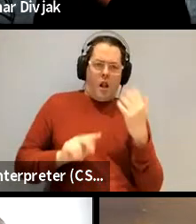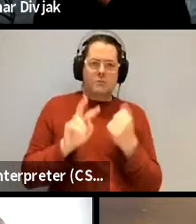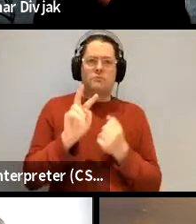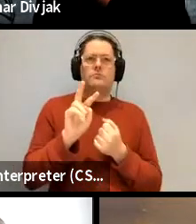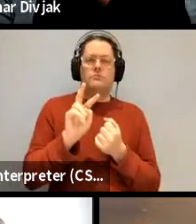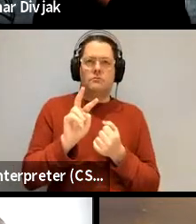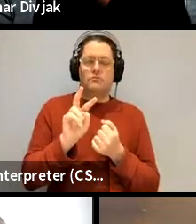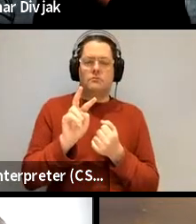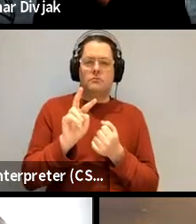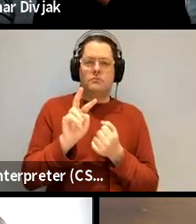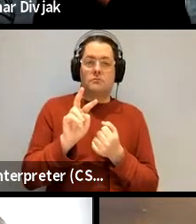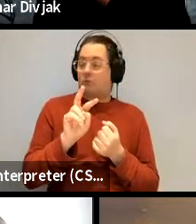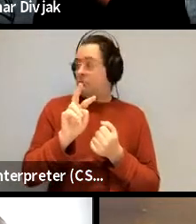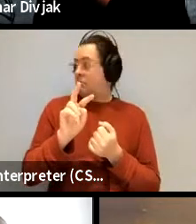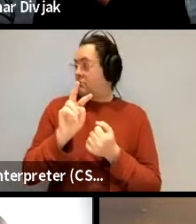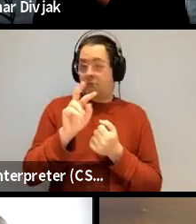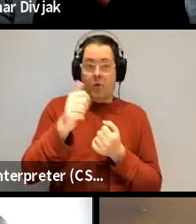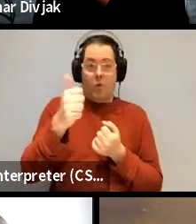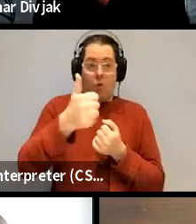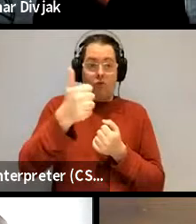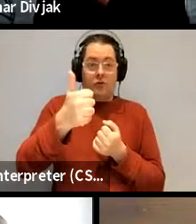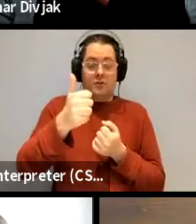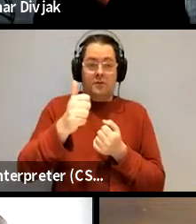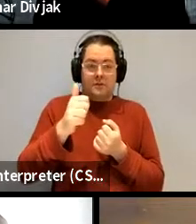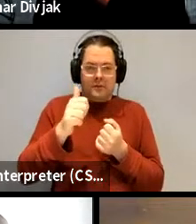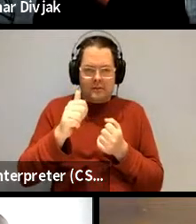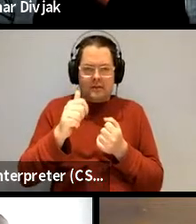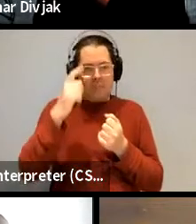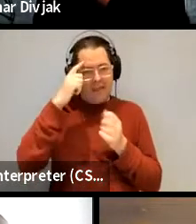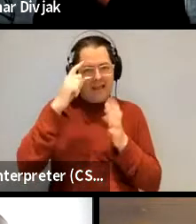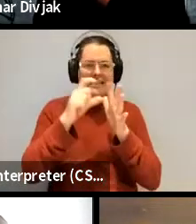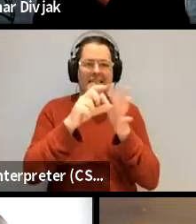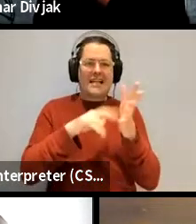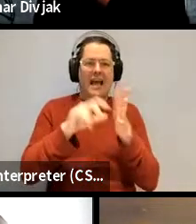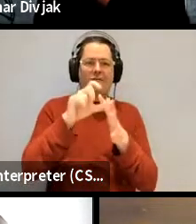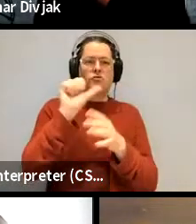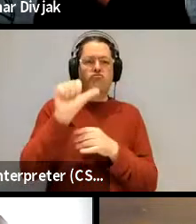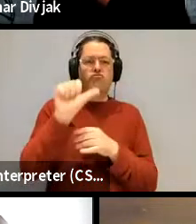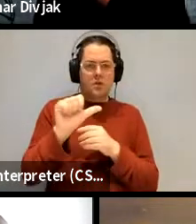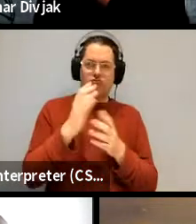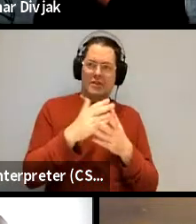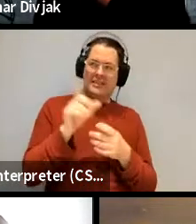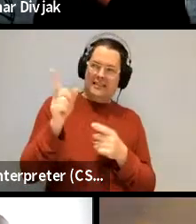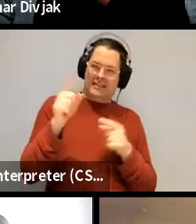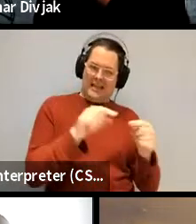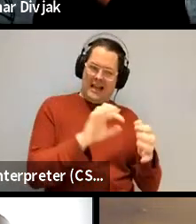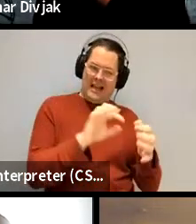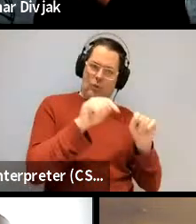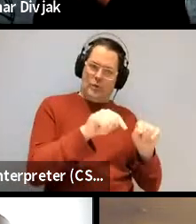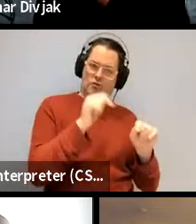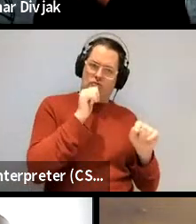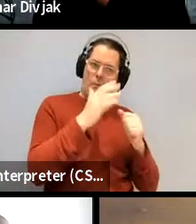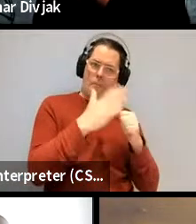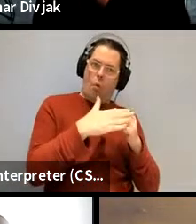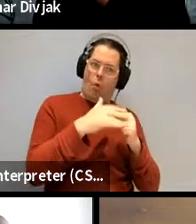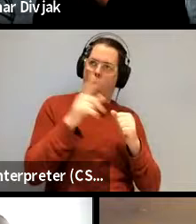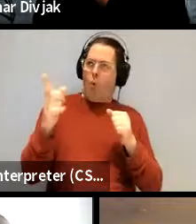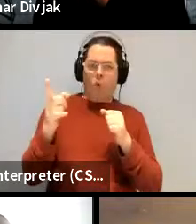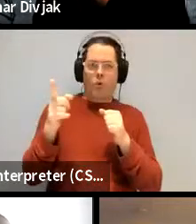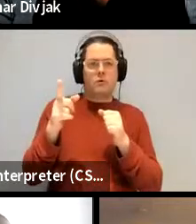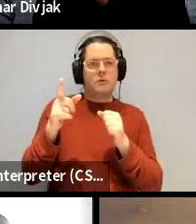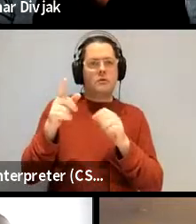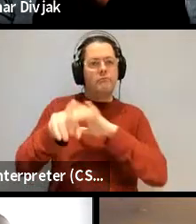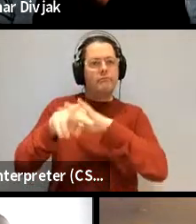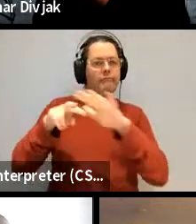yeah i i i do feel that david is right that sometimes it's linguists who know more about this stuff than than uh